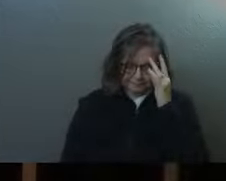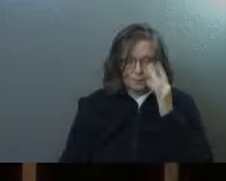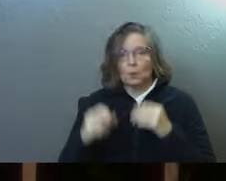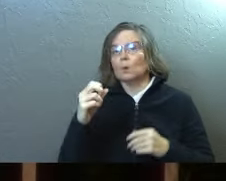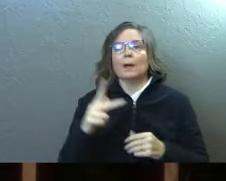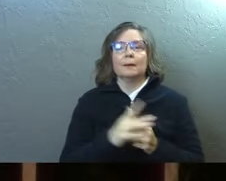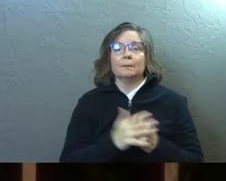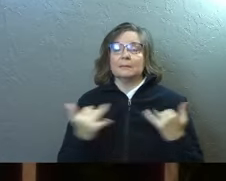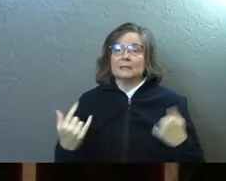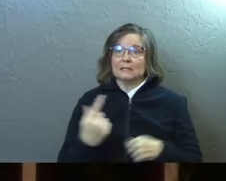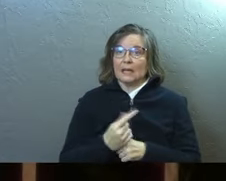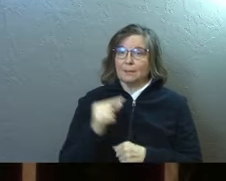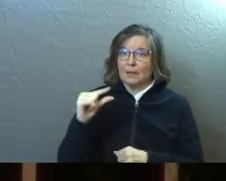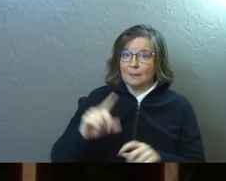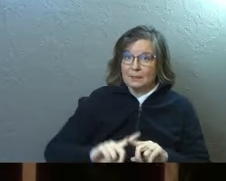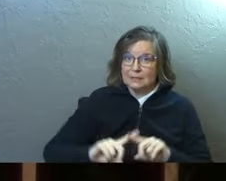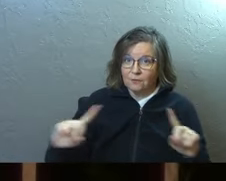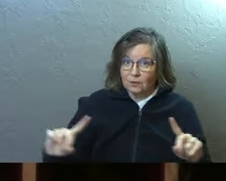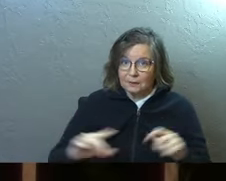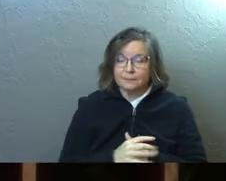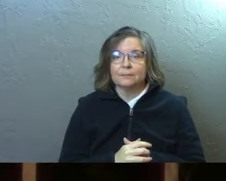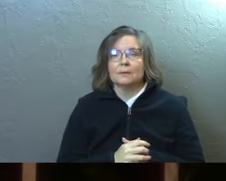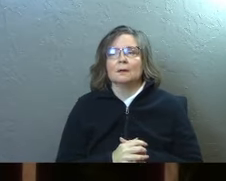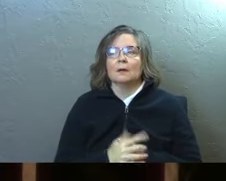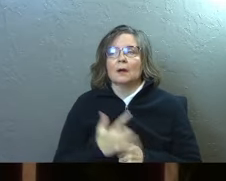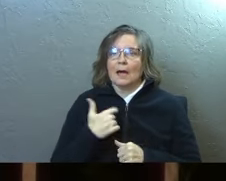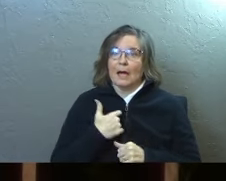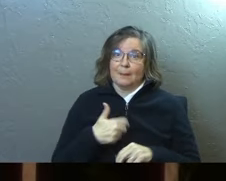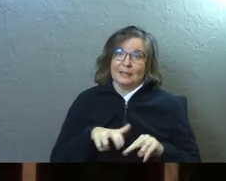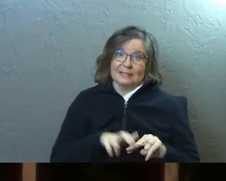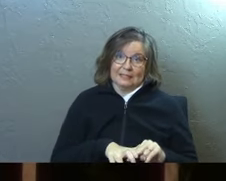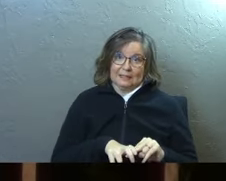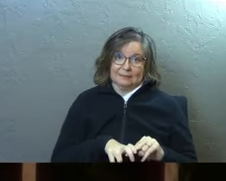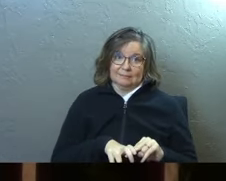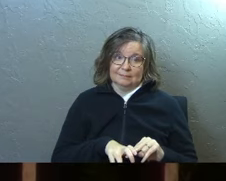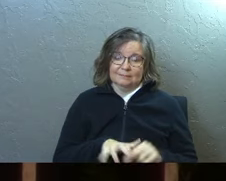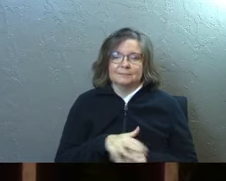Okay. Today's going to be a little bit different. I'm going to sit.